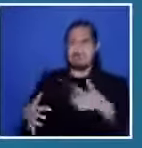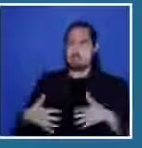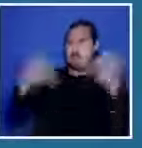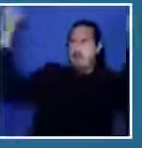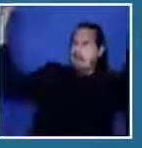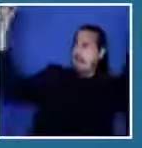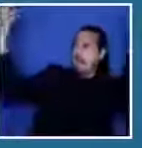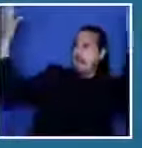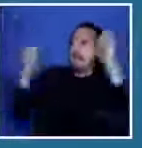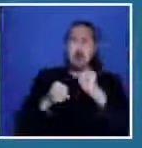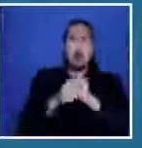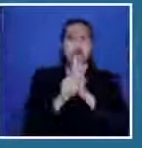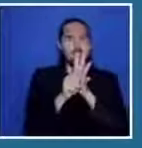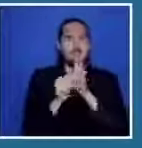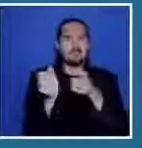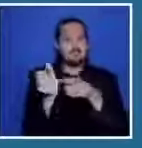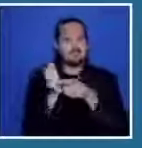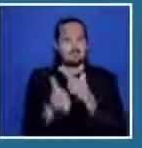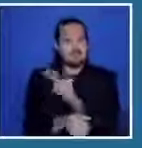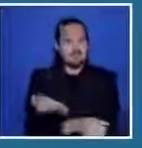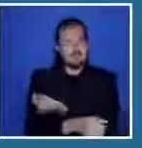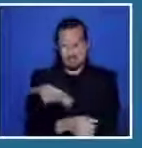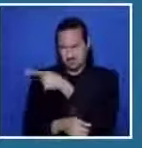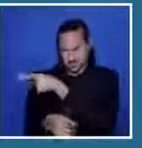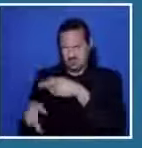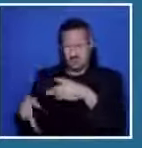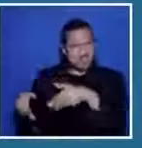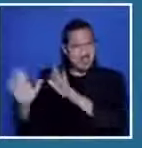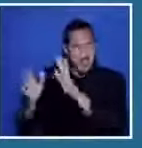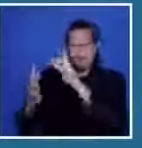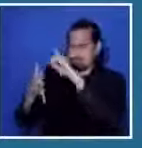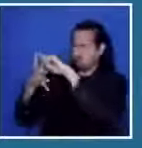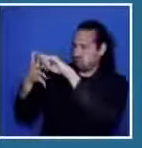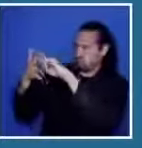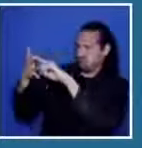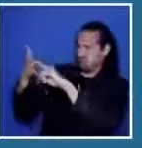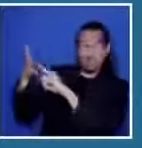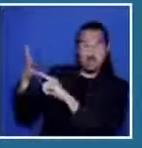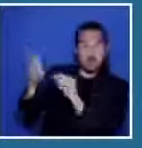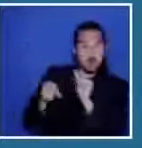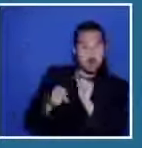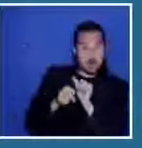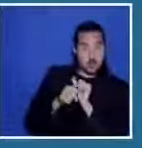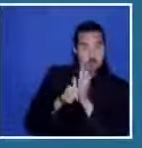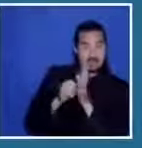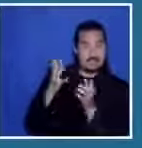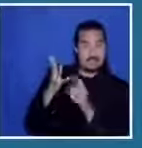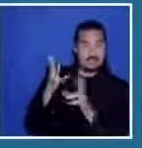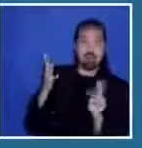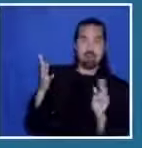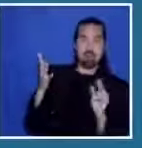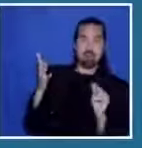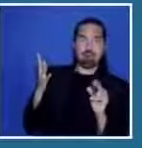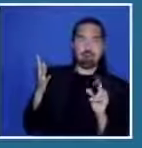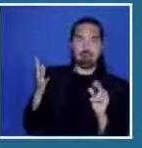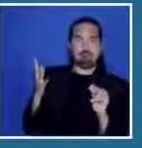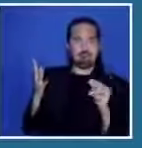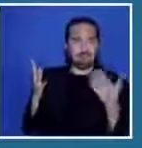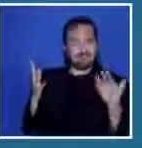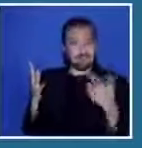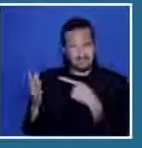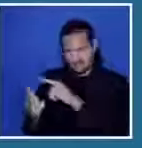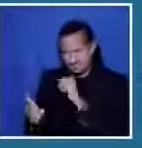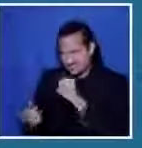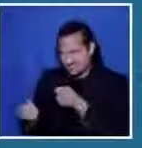,000 lives I propose a mandate for covet 19 vaccines And it's an outrage It's an infringement